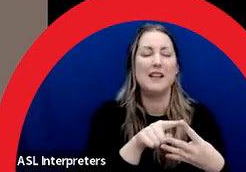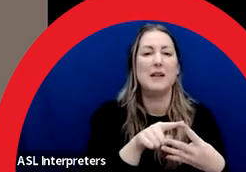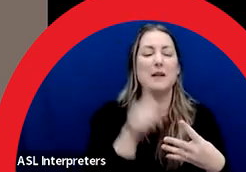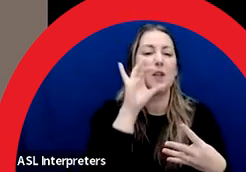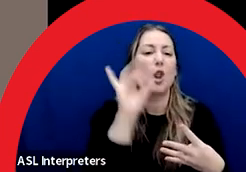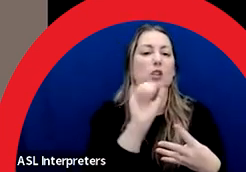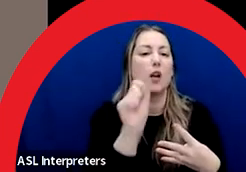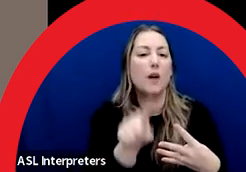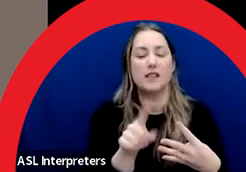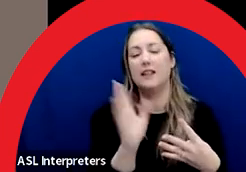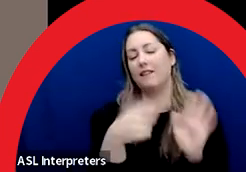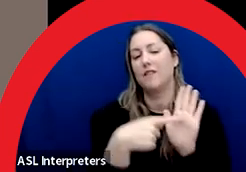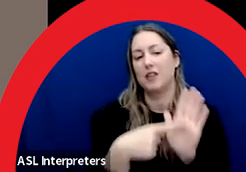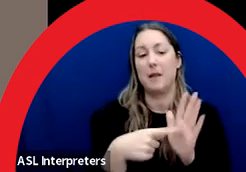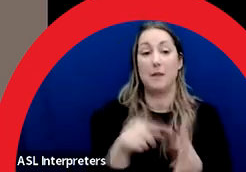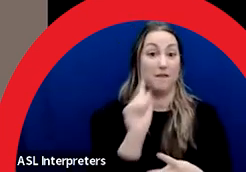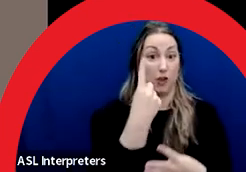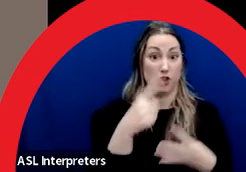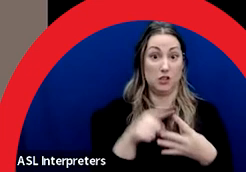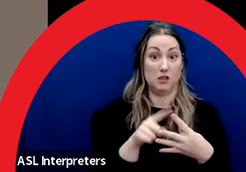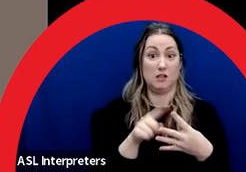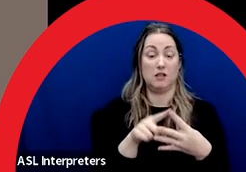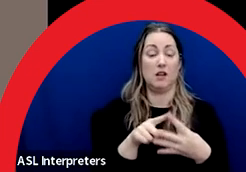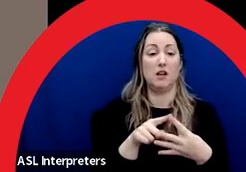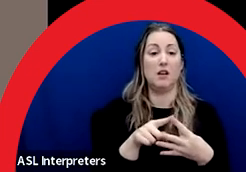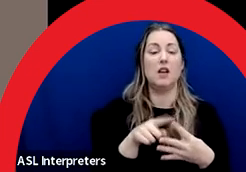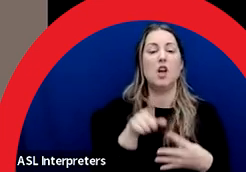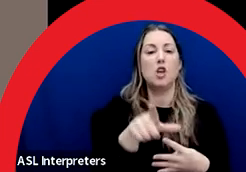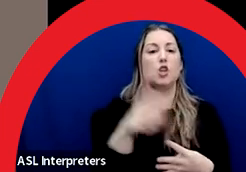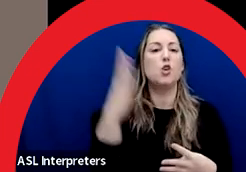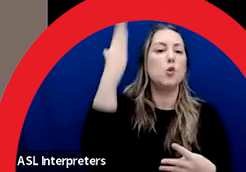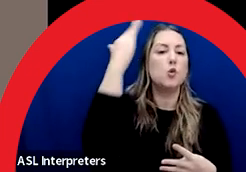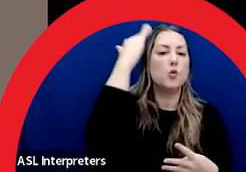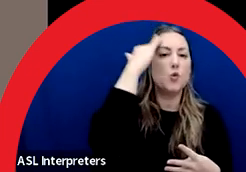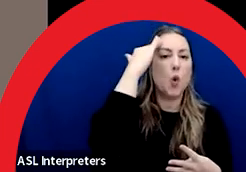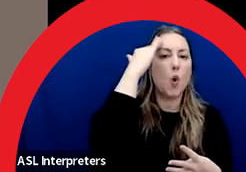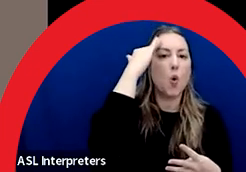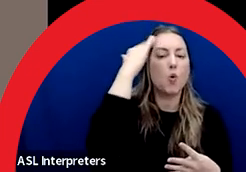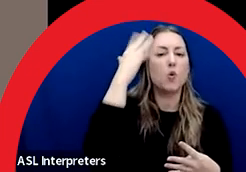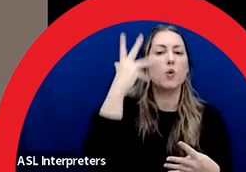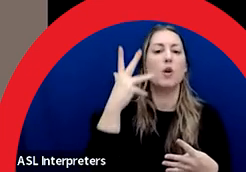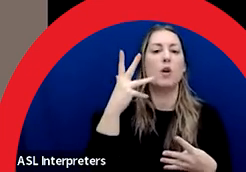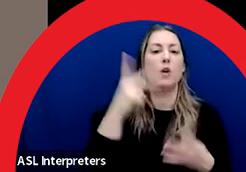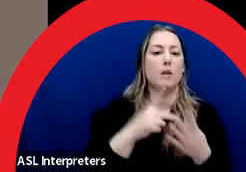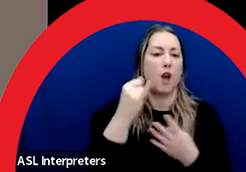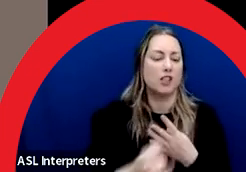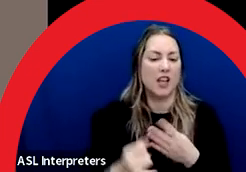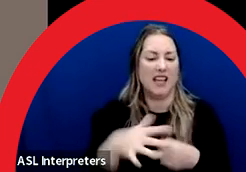Let's look at this criteria point stating knowledge of or connection to the project's place.